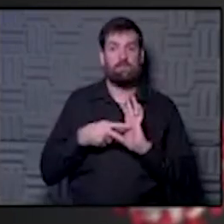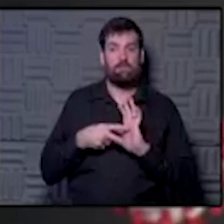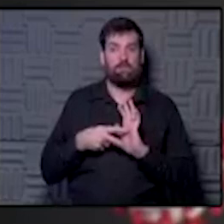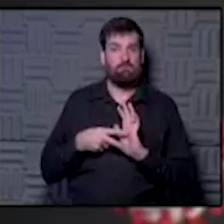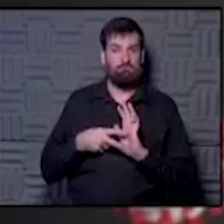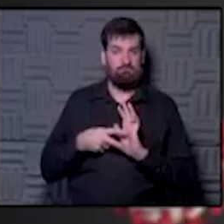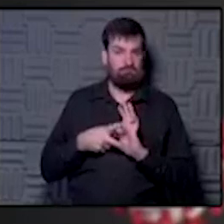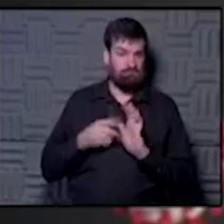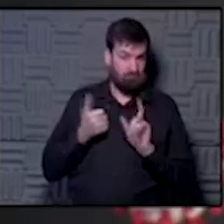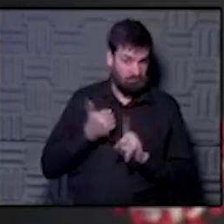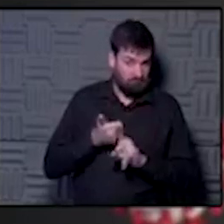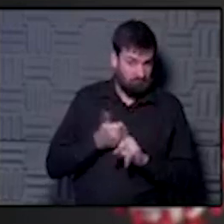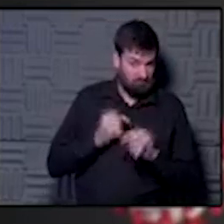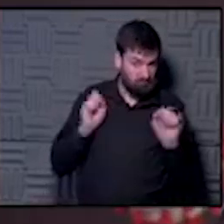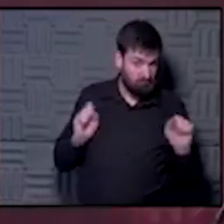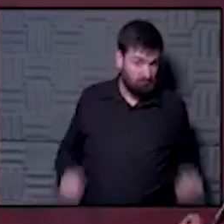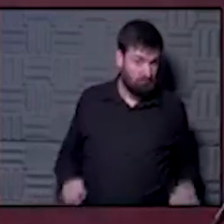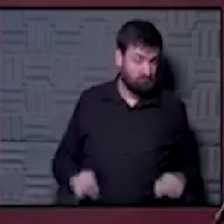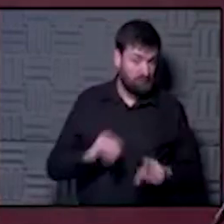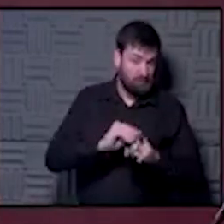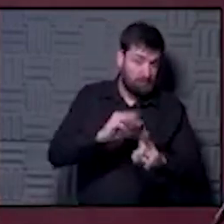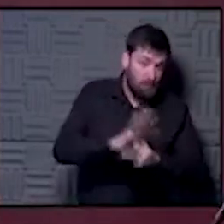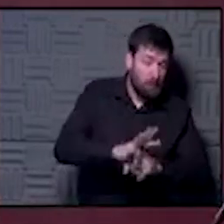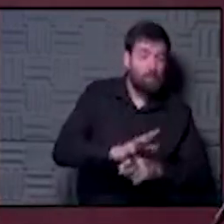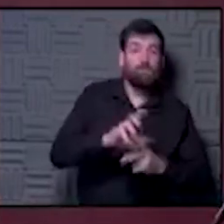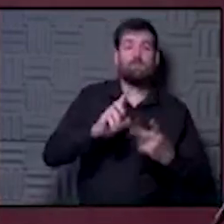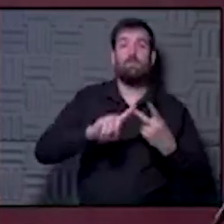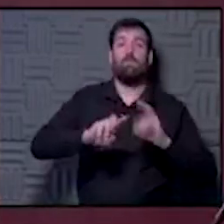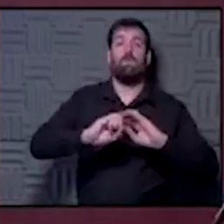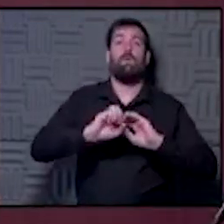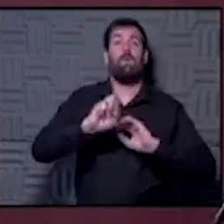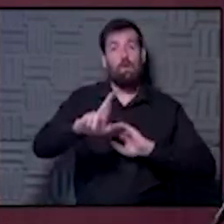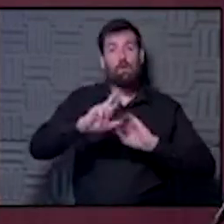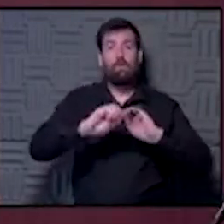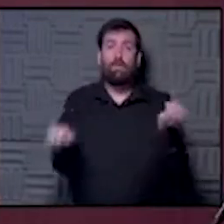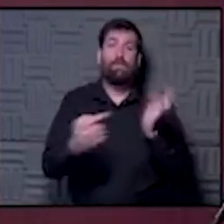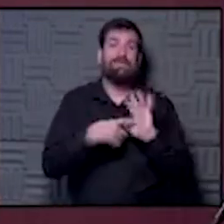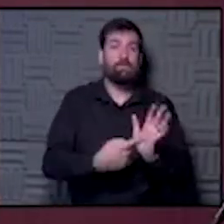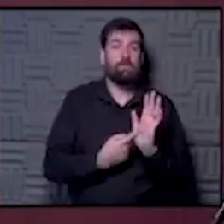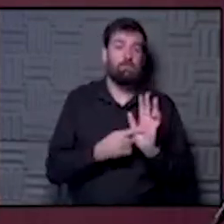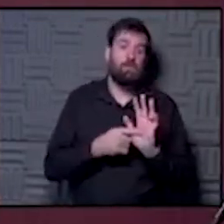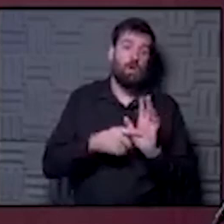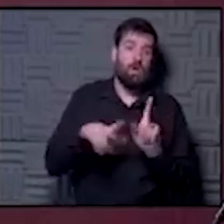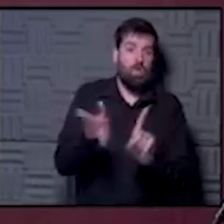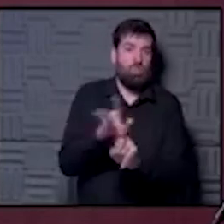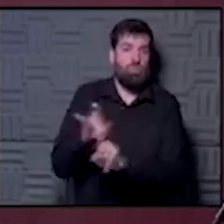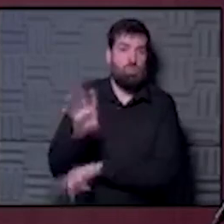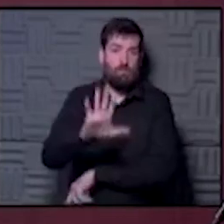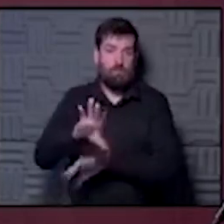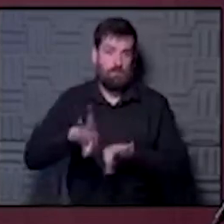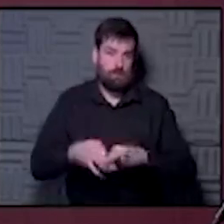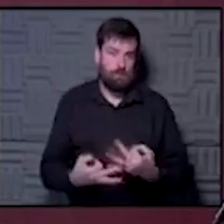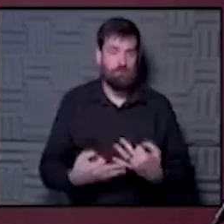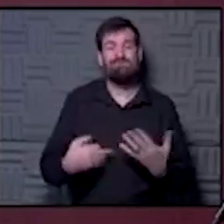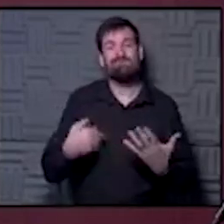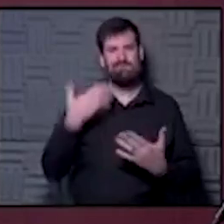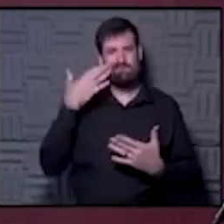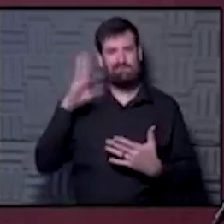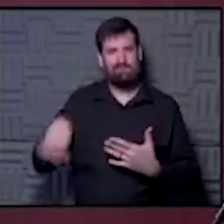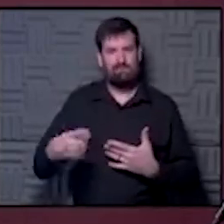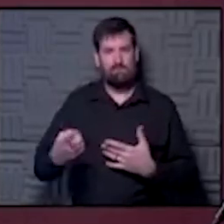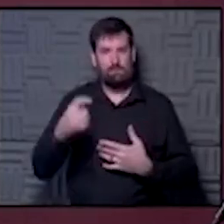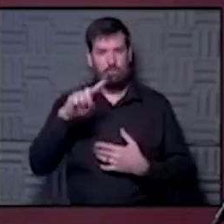likelihood of being exposed or being asymptomatic and potentially transmitting it to your family. I know there was a question about